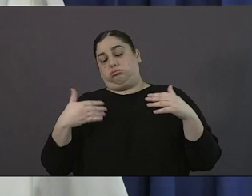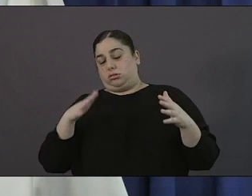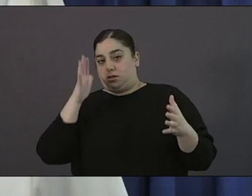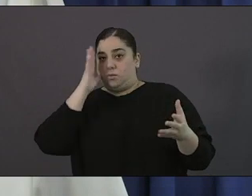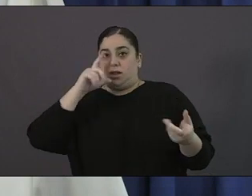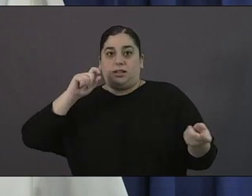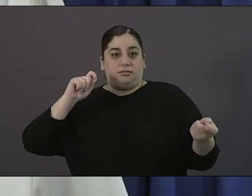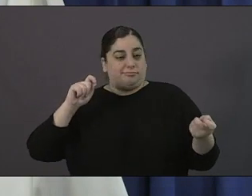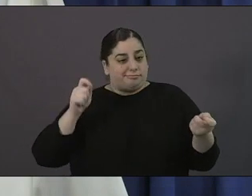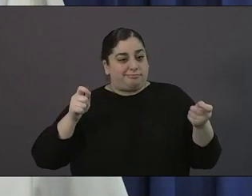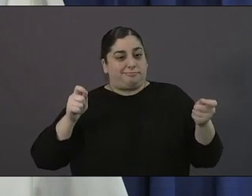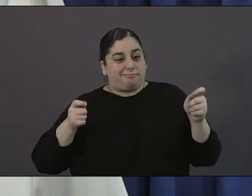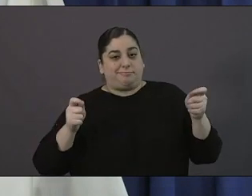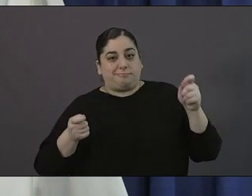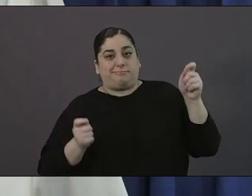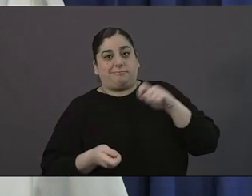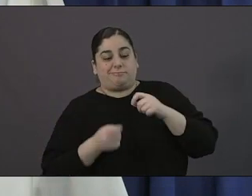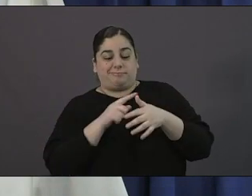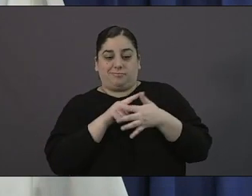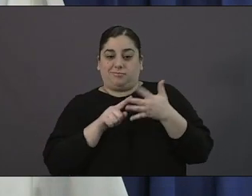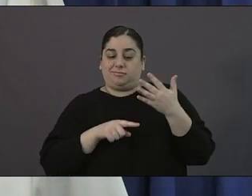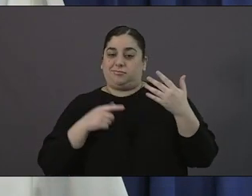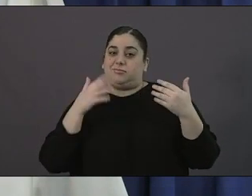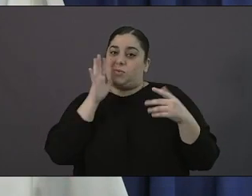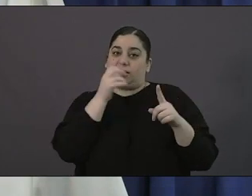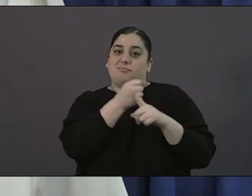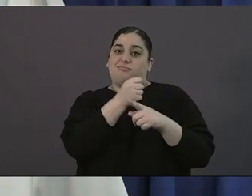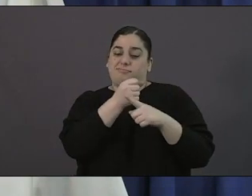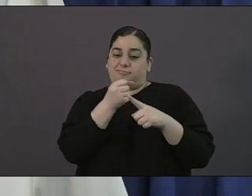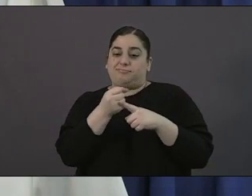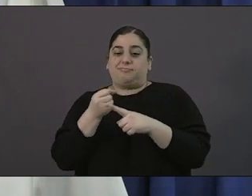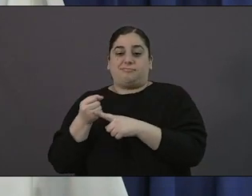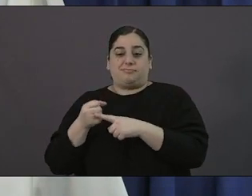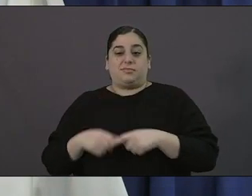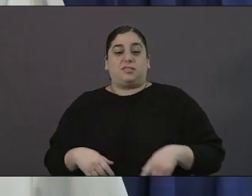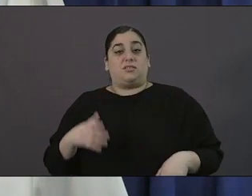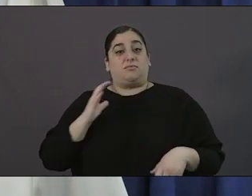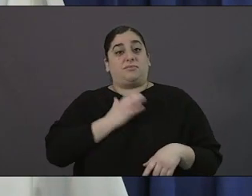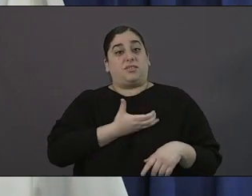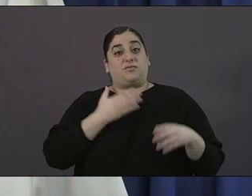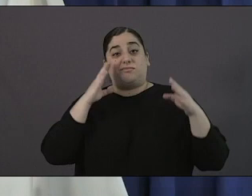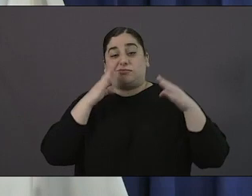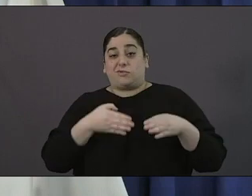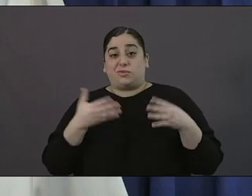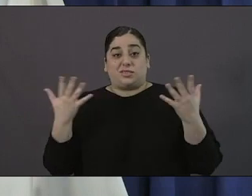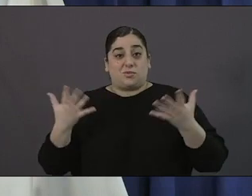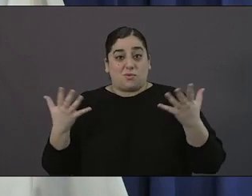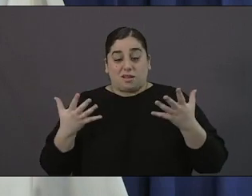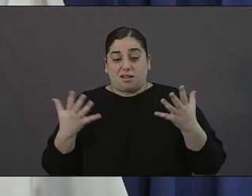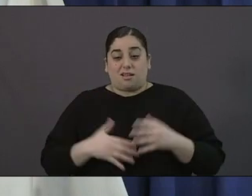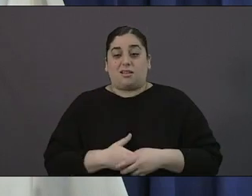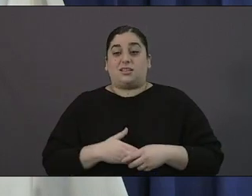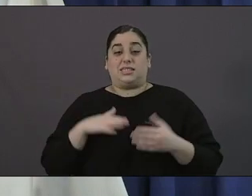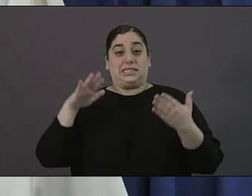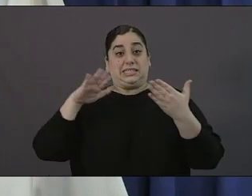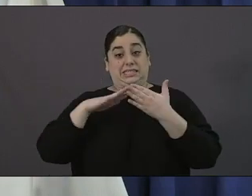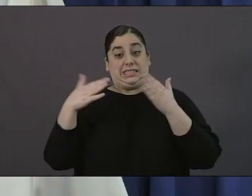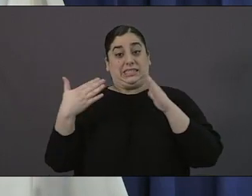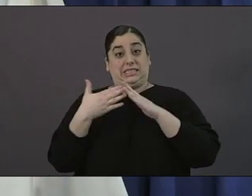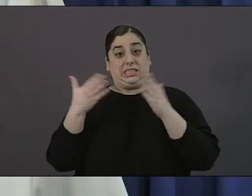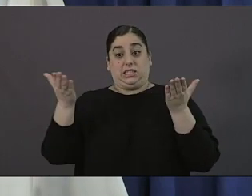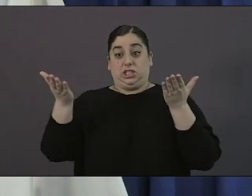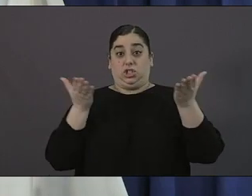gaps but also with a a strong focus on ensuring that our key city services police